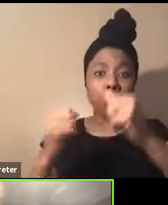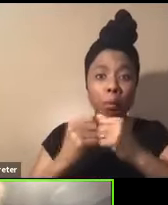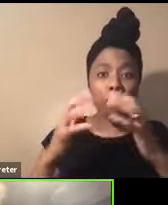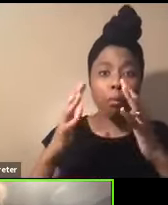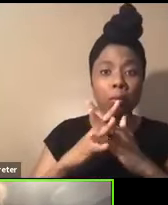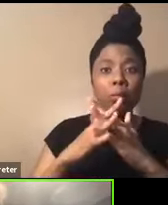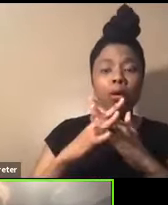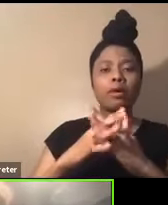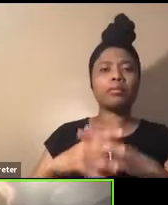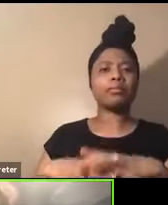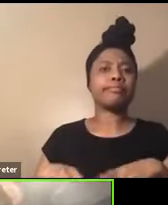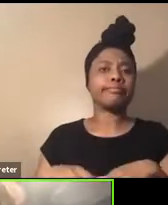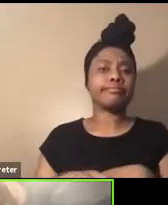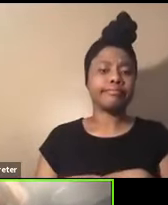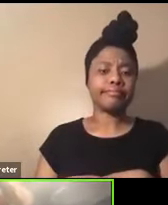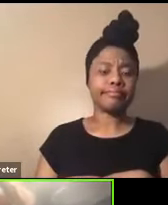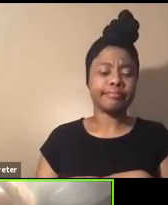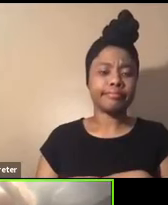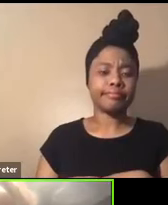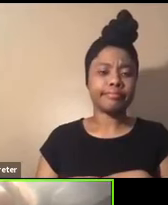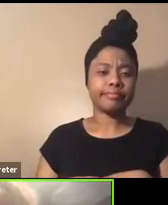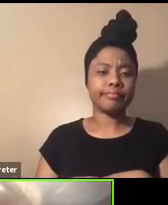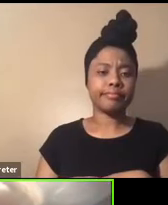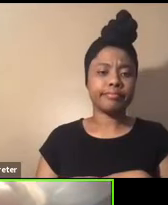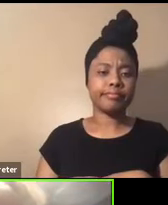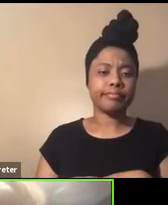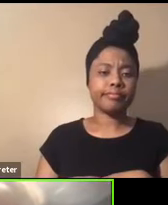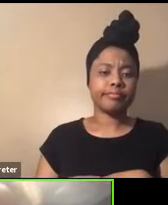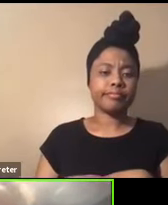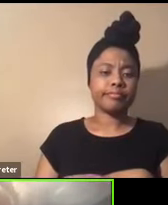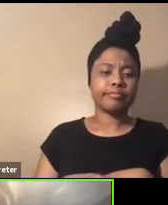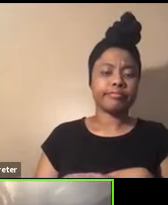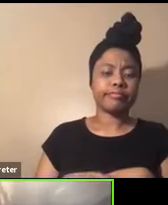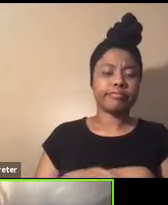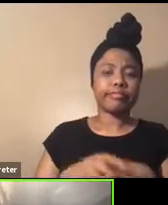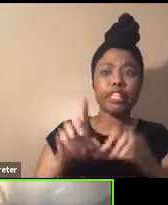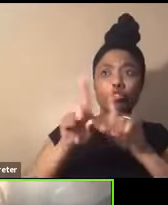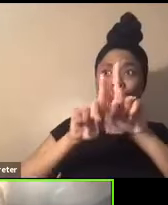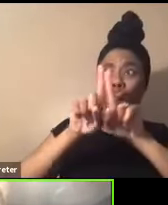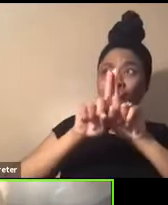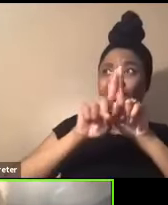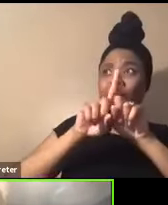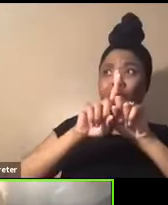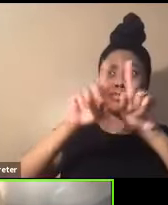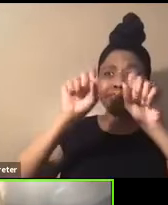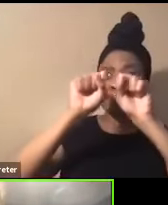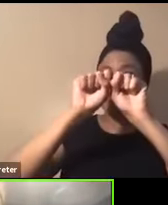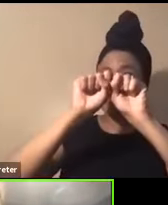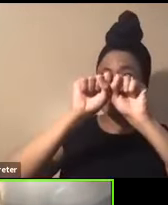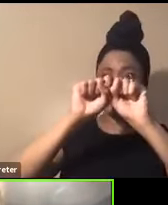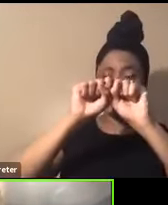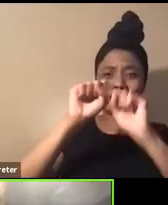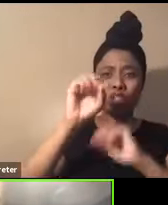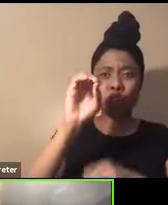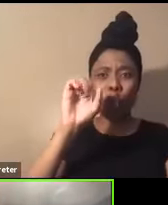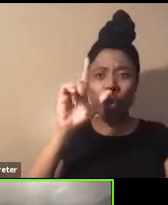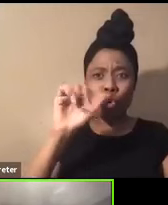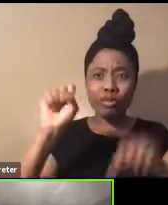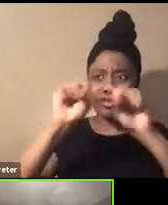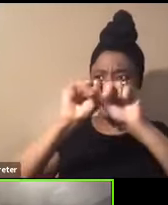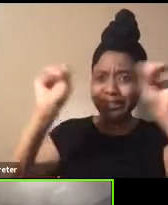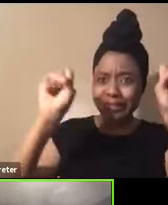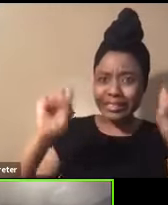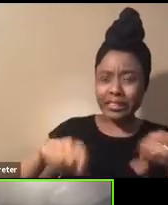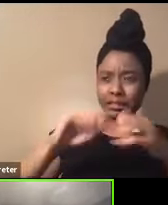we had, you know, astrological, um, um, foundations with the Dogon people and,